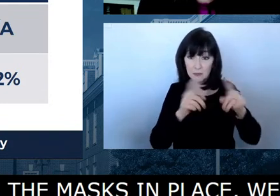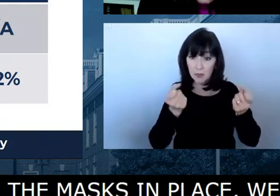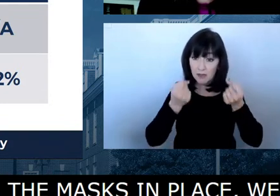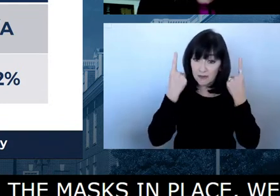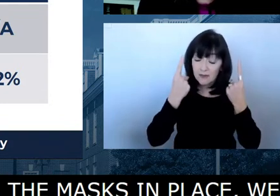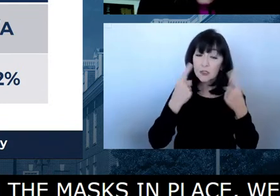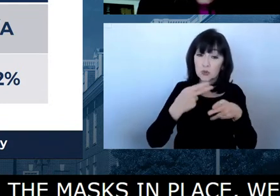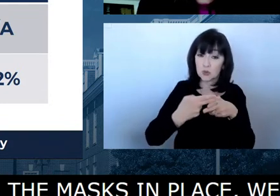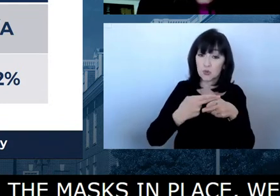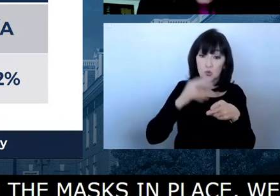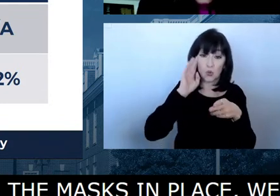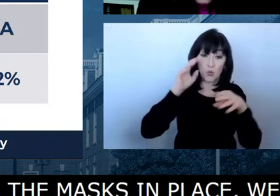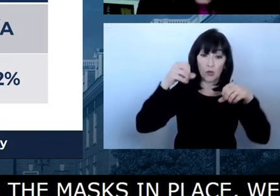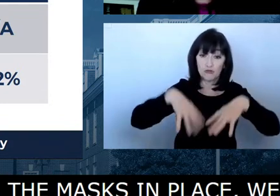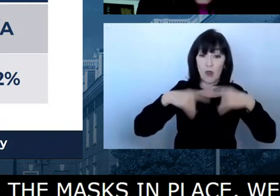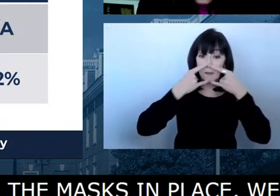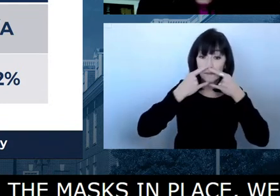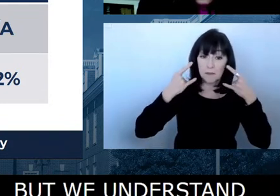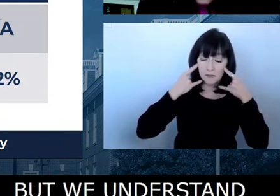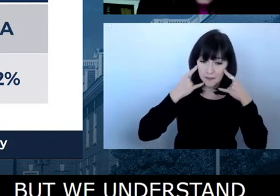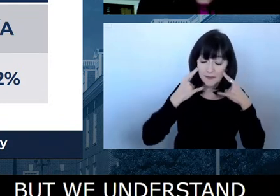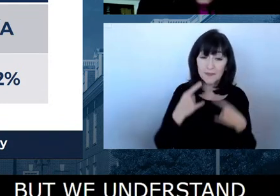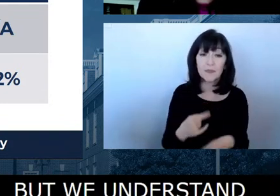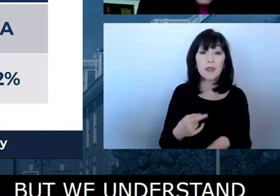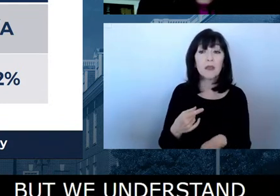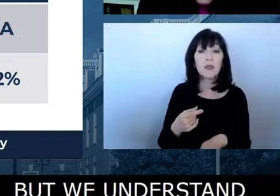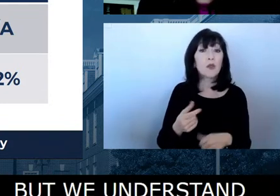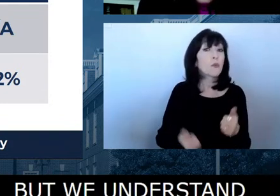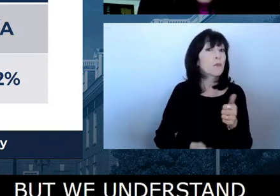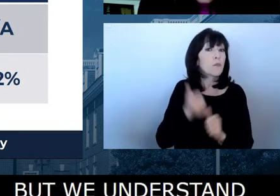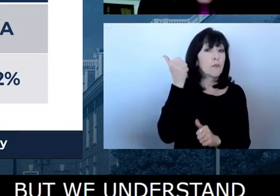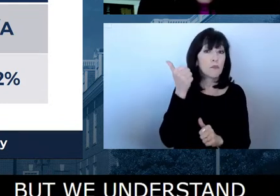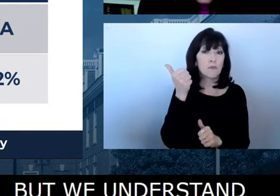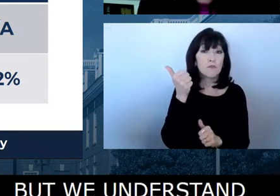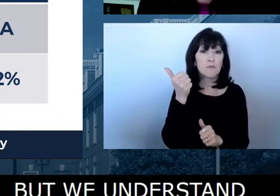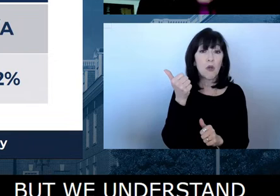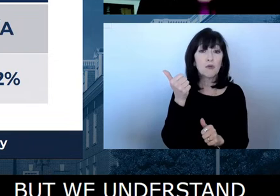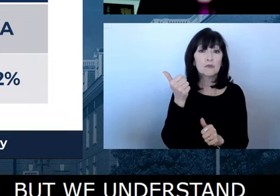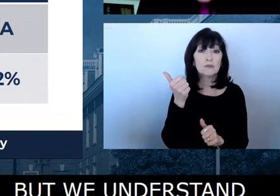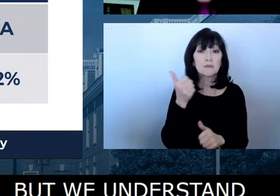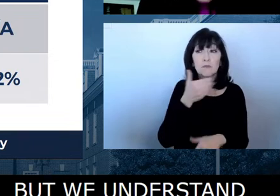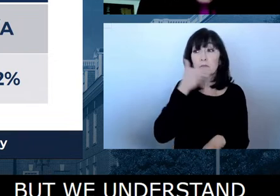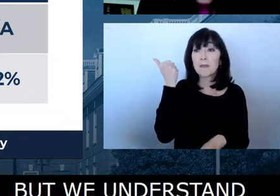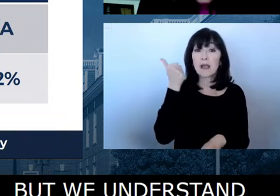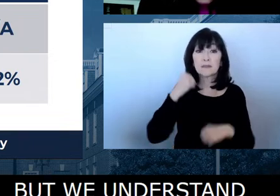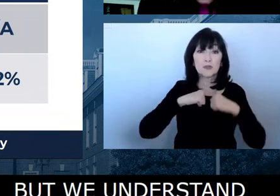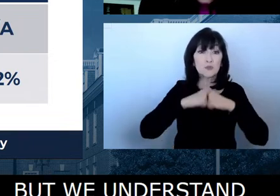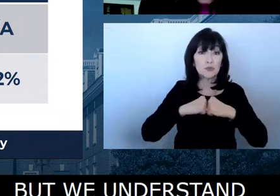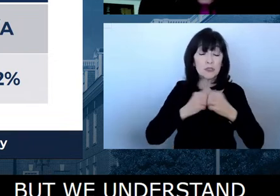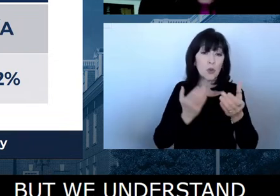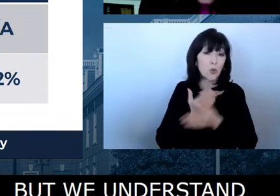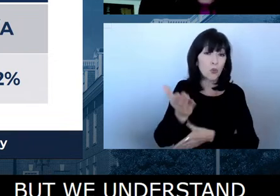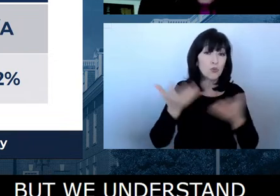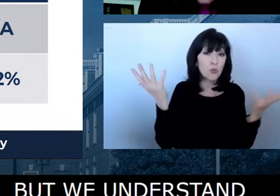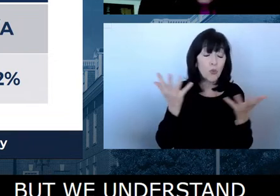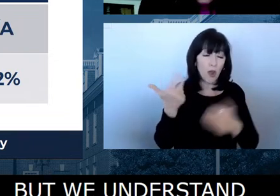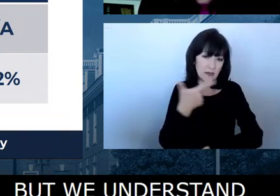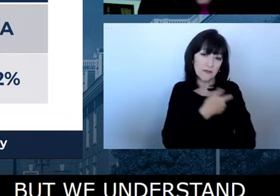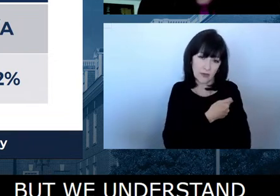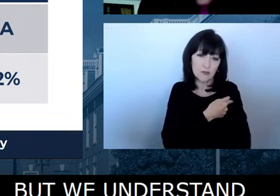continue to be the most effective way to prevent a serious illness, hospitalization, and unfortunately,